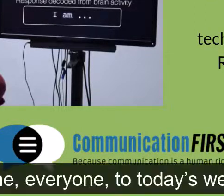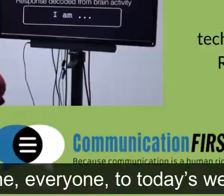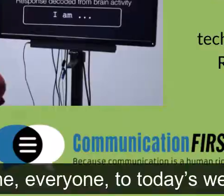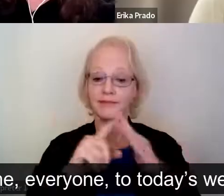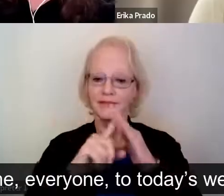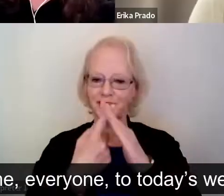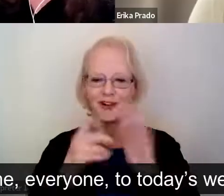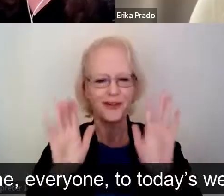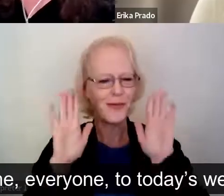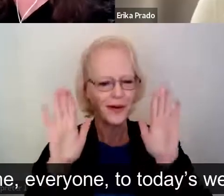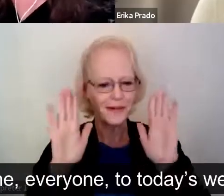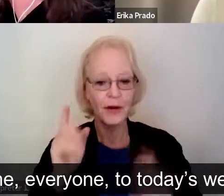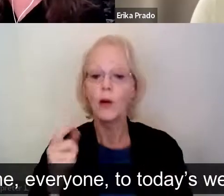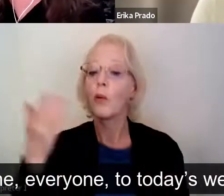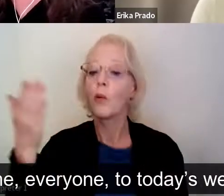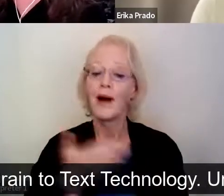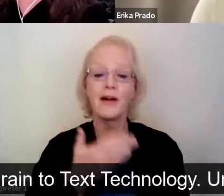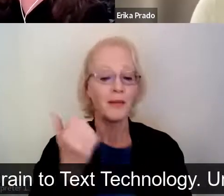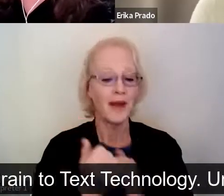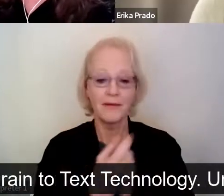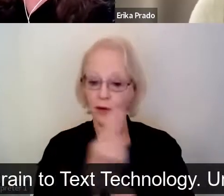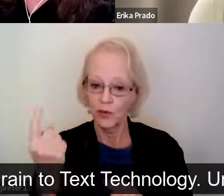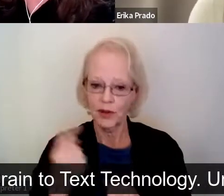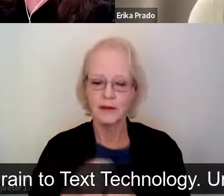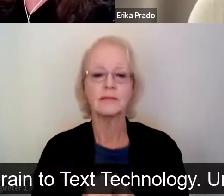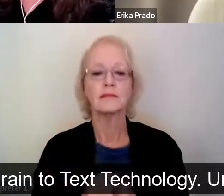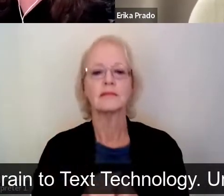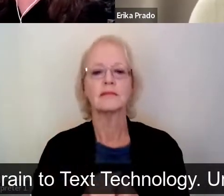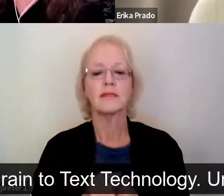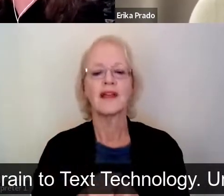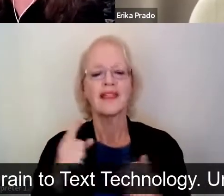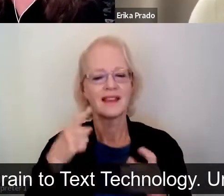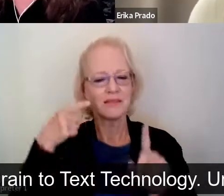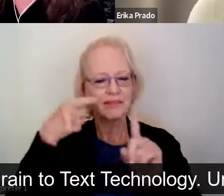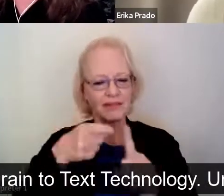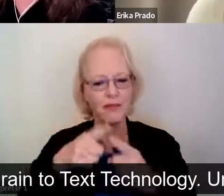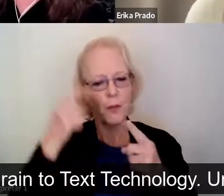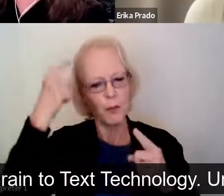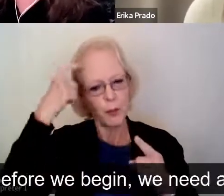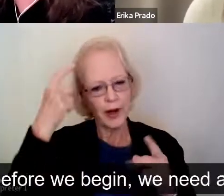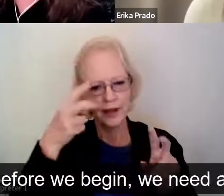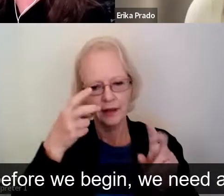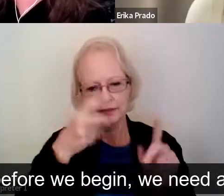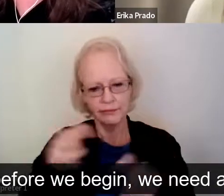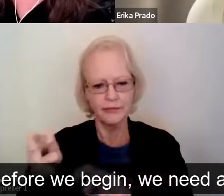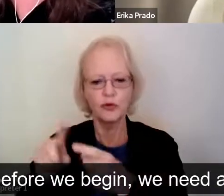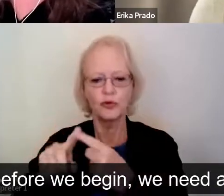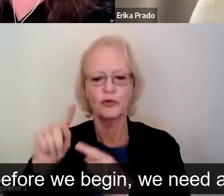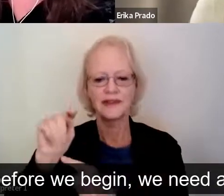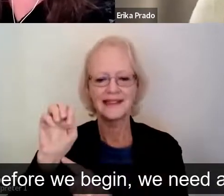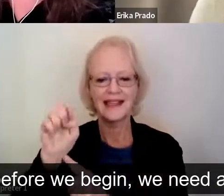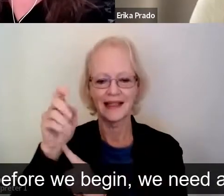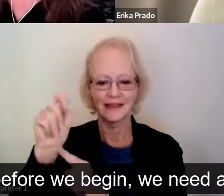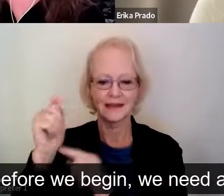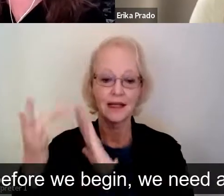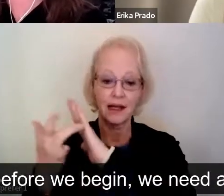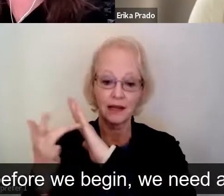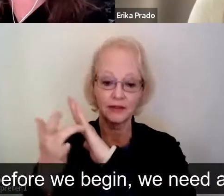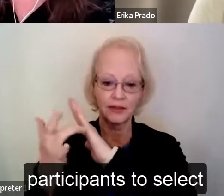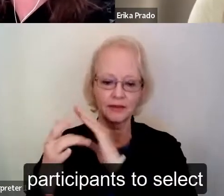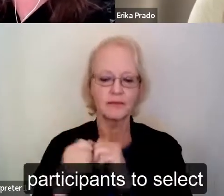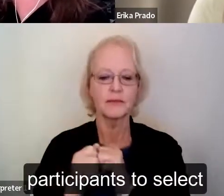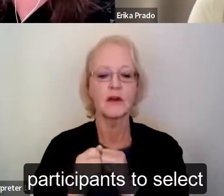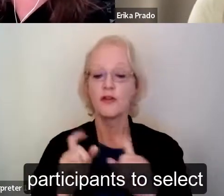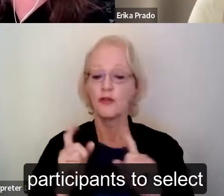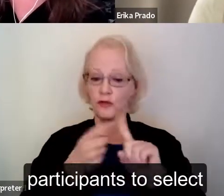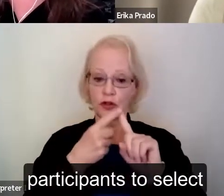Welcome, everyone, to today's webinar on brain-to-text technology. Before we begin, we need